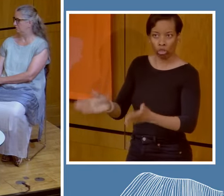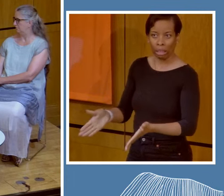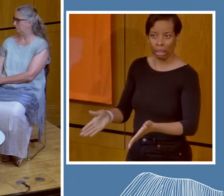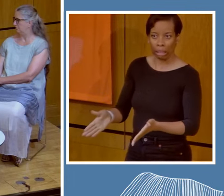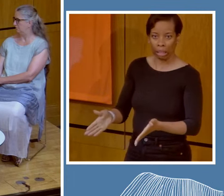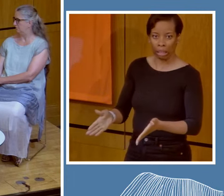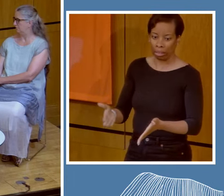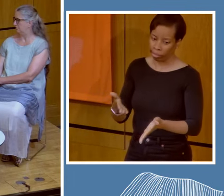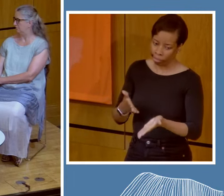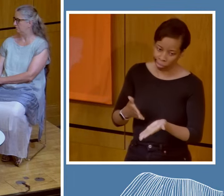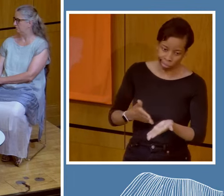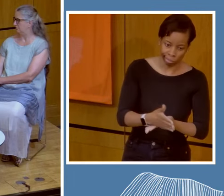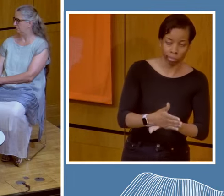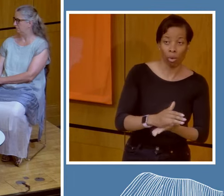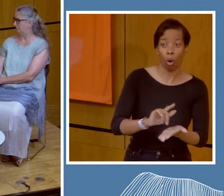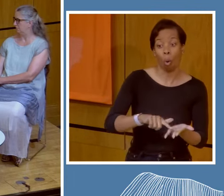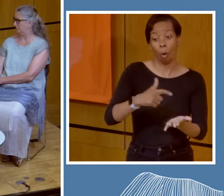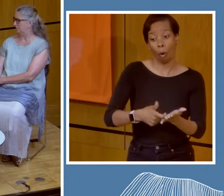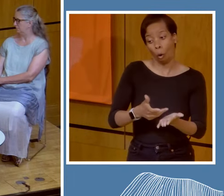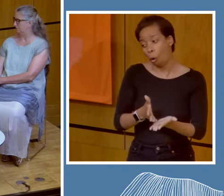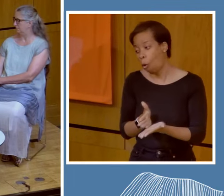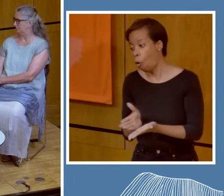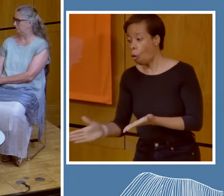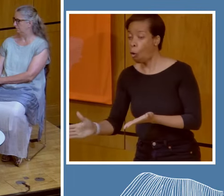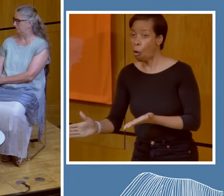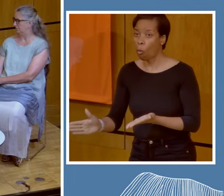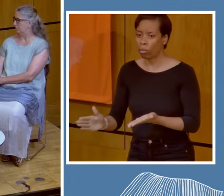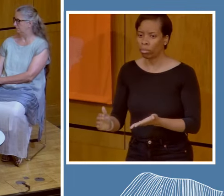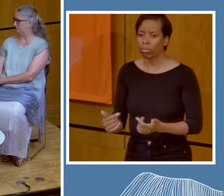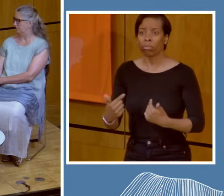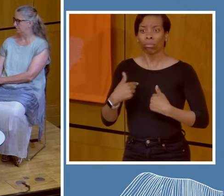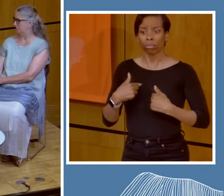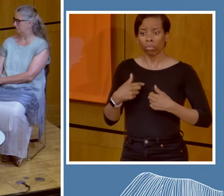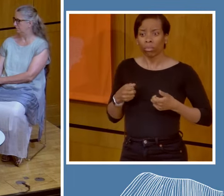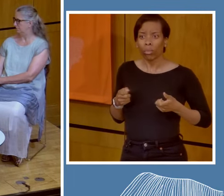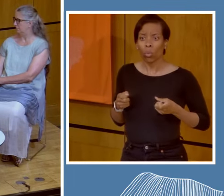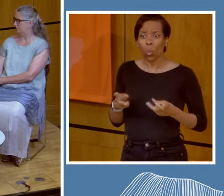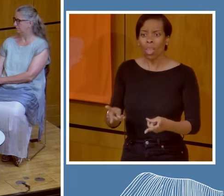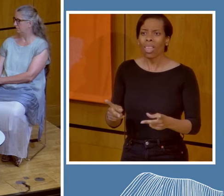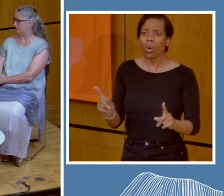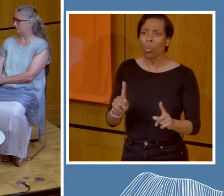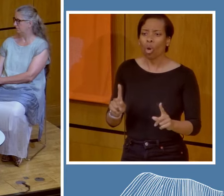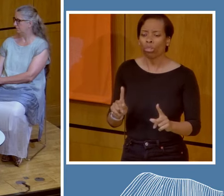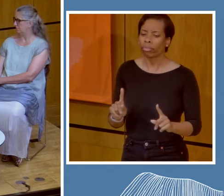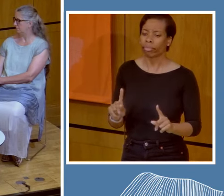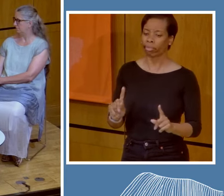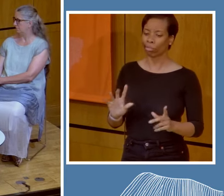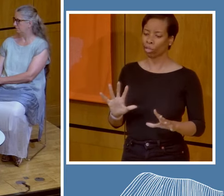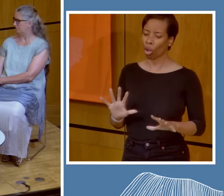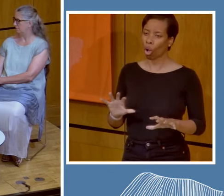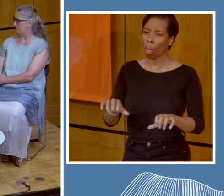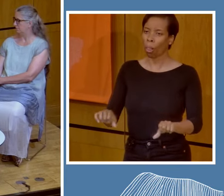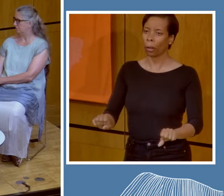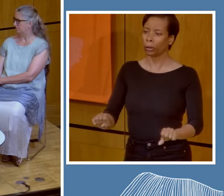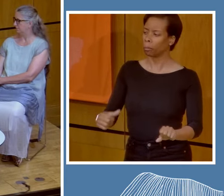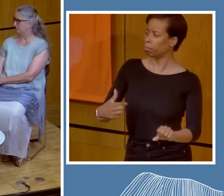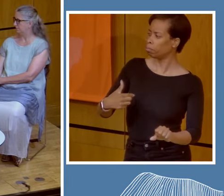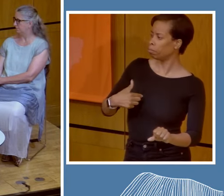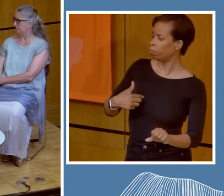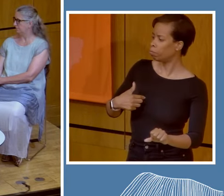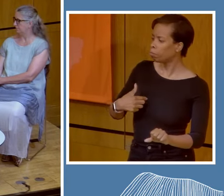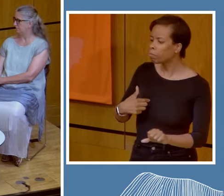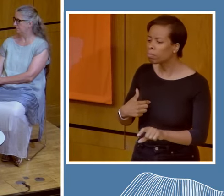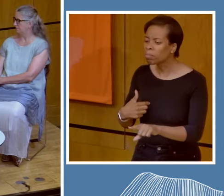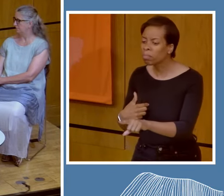colonial ideas, you know, this 18th century enlightenment and this idea of science and having to get rid of